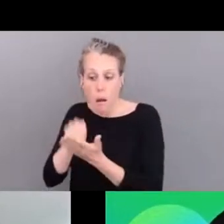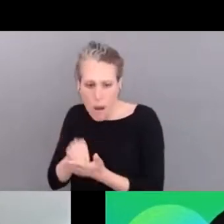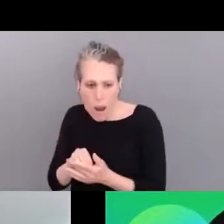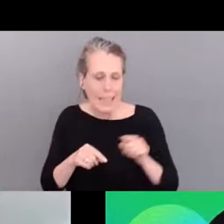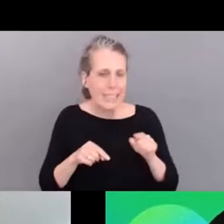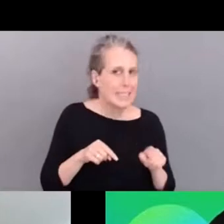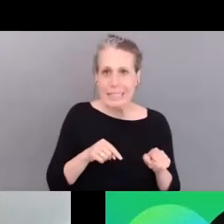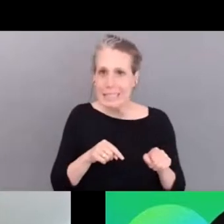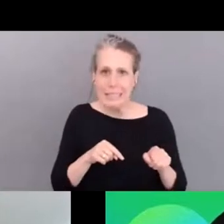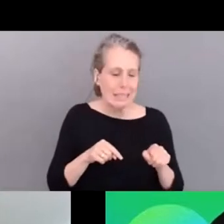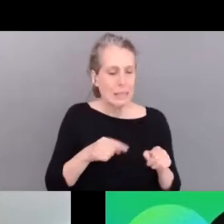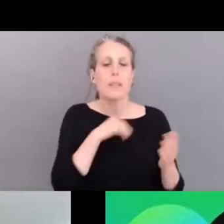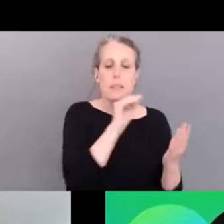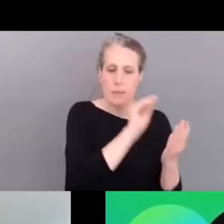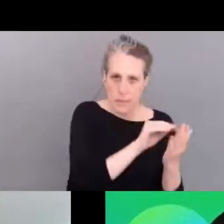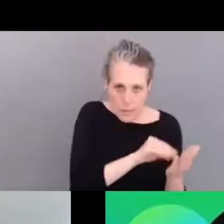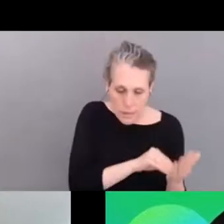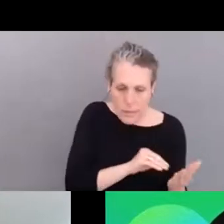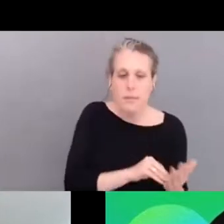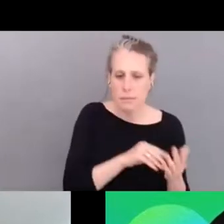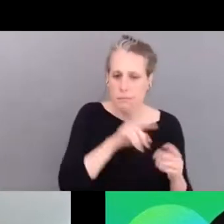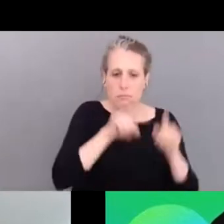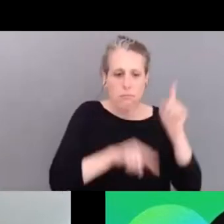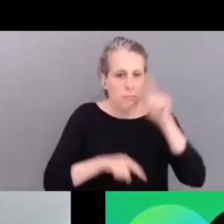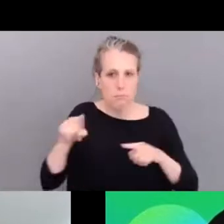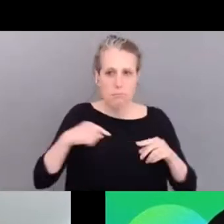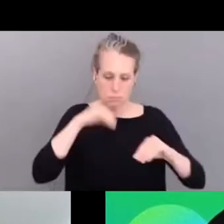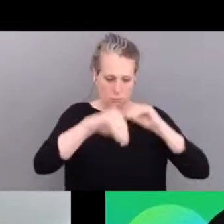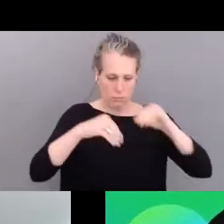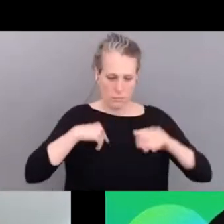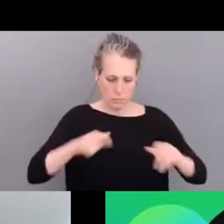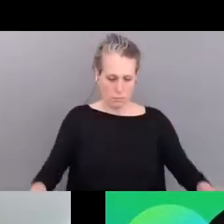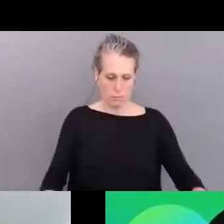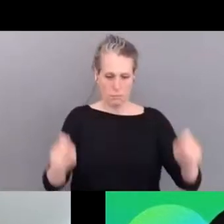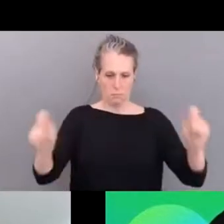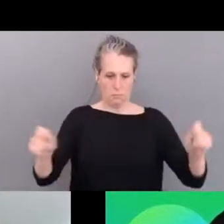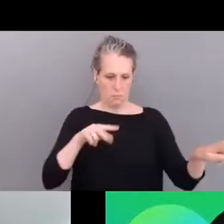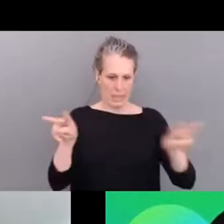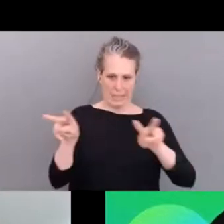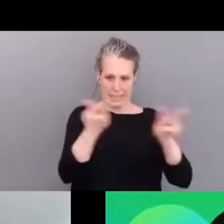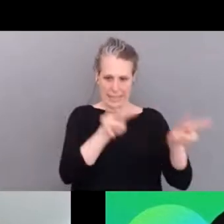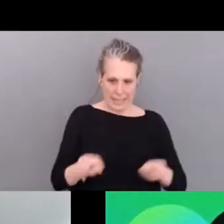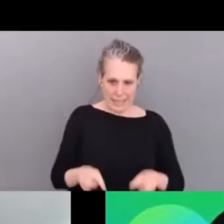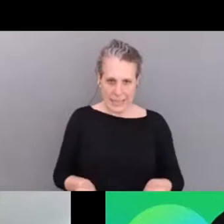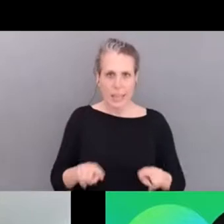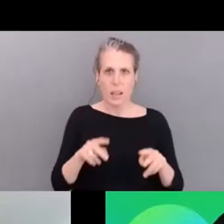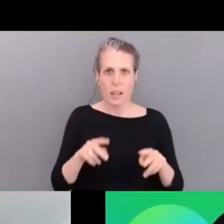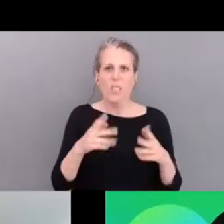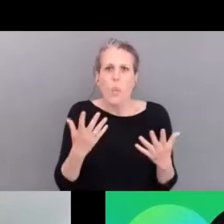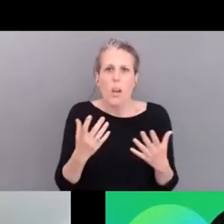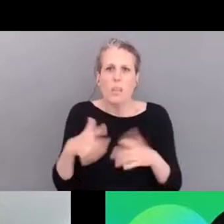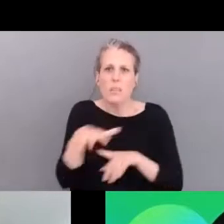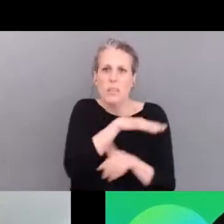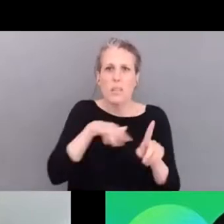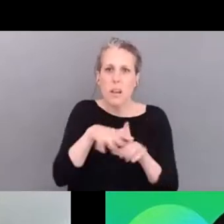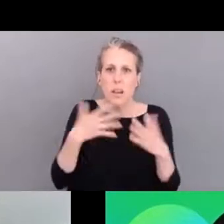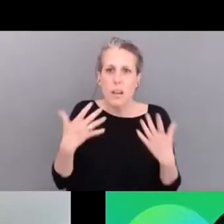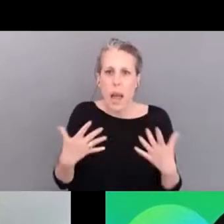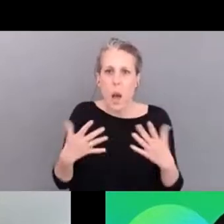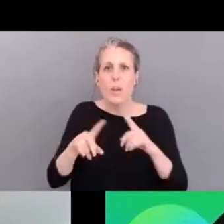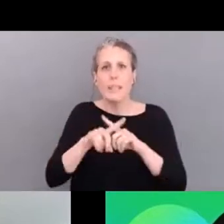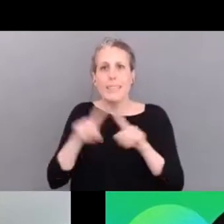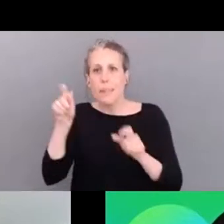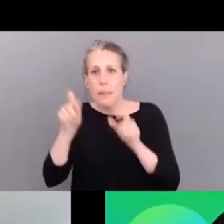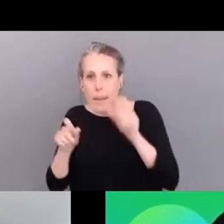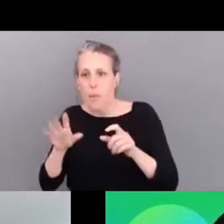national olympic committees the situation in each of the country and it in each of the organizations including their role within the sports sector is very